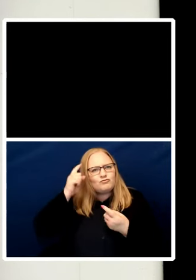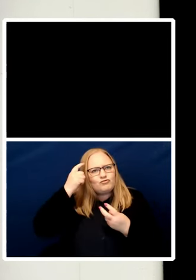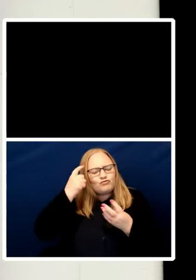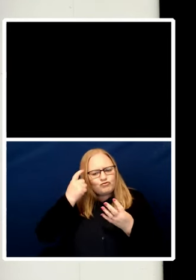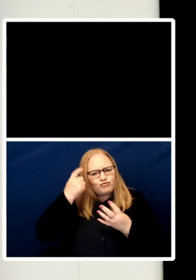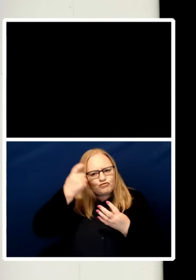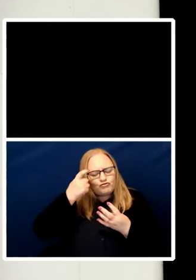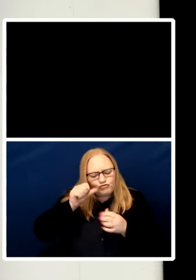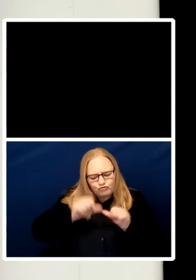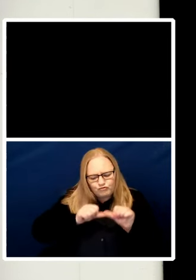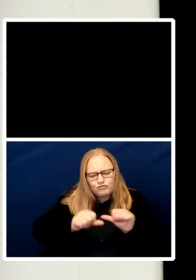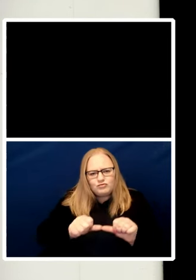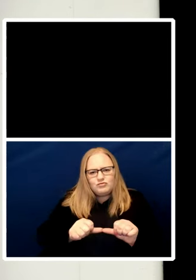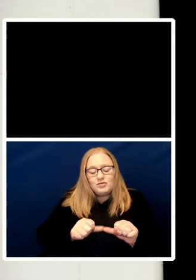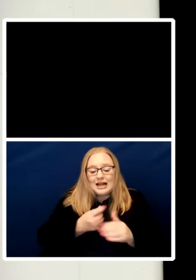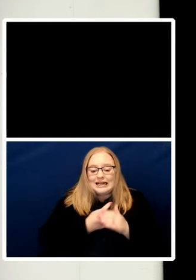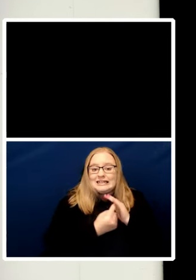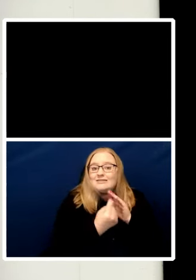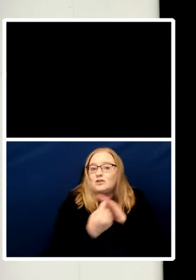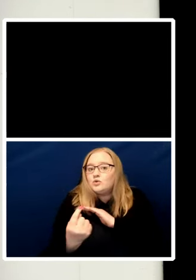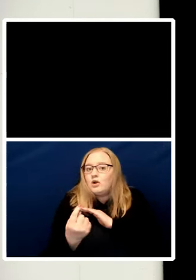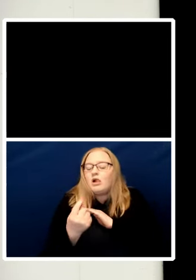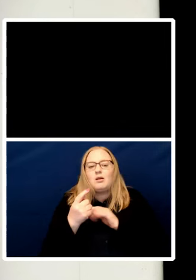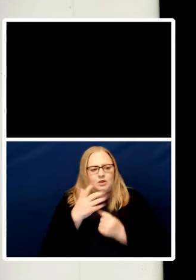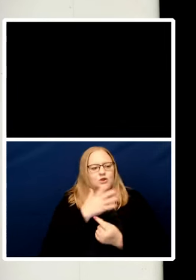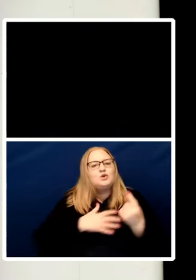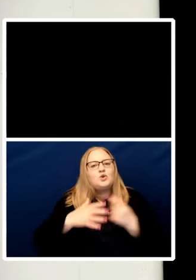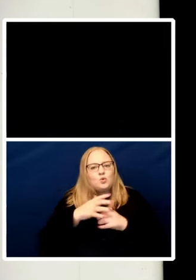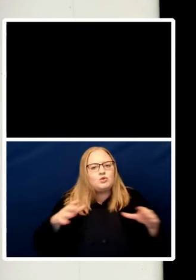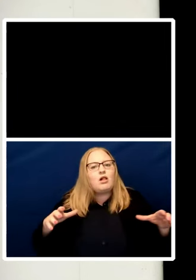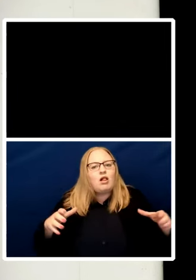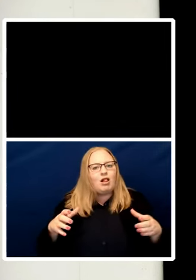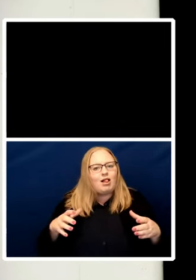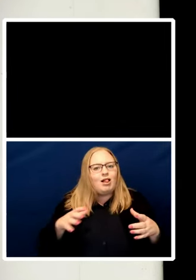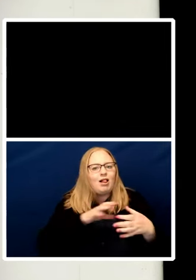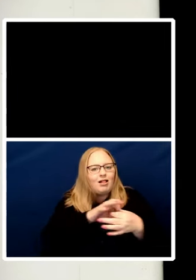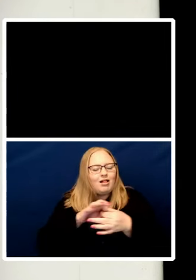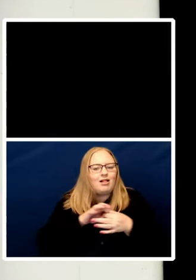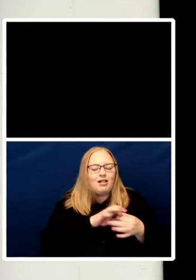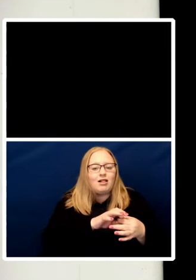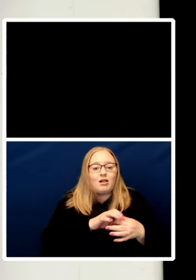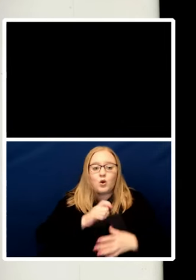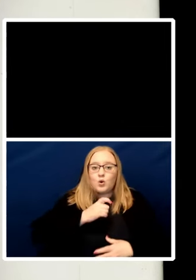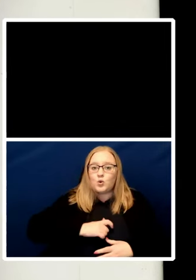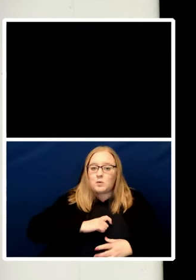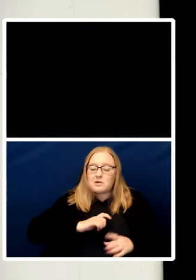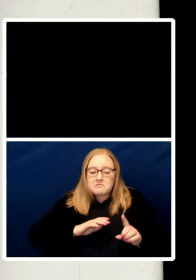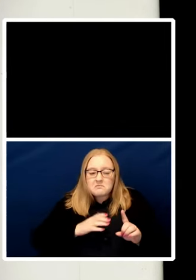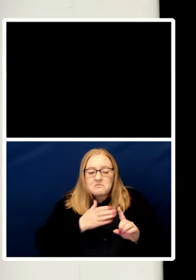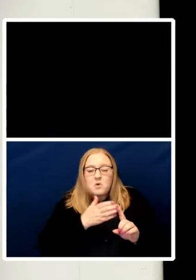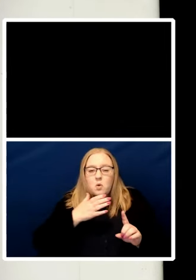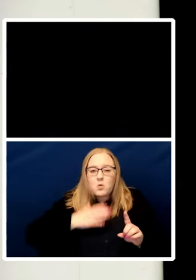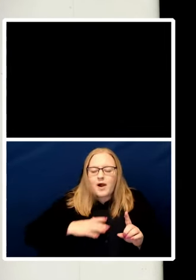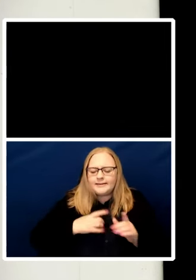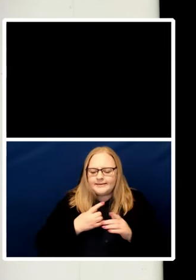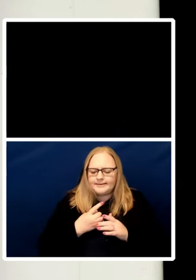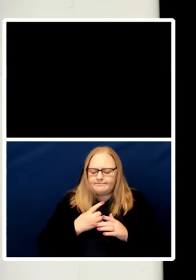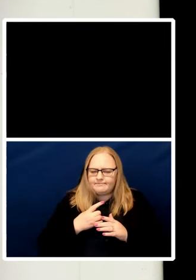Humans yearn for autonomy, but also belonging and respect.